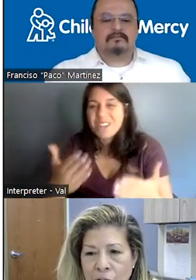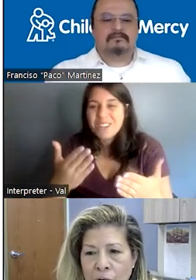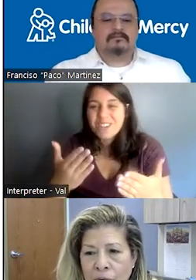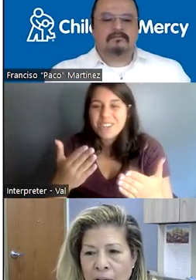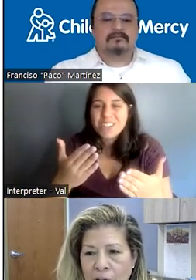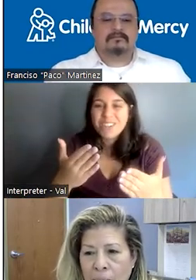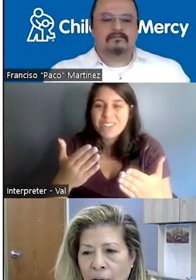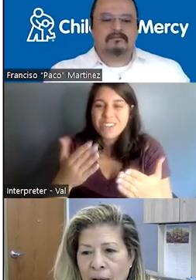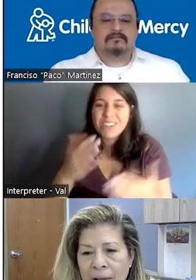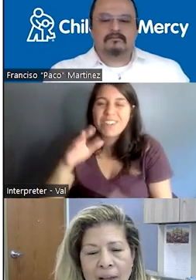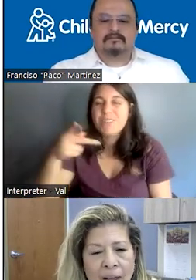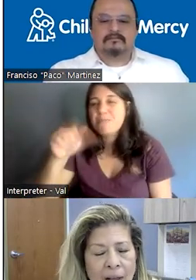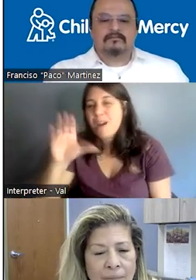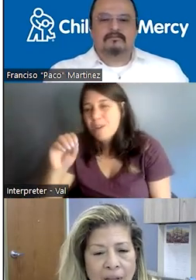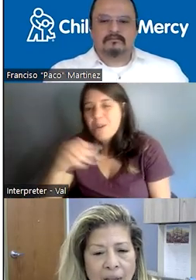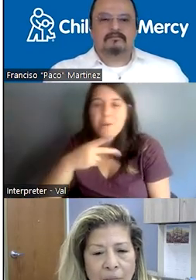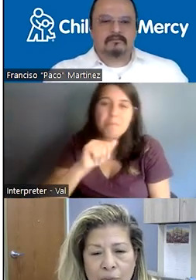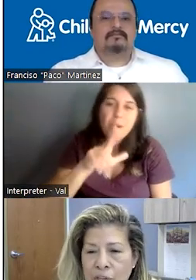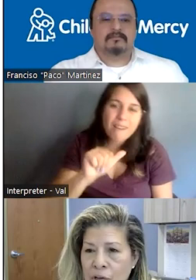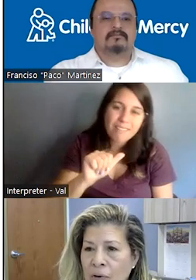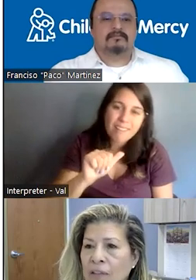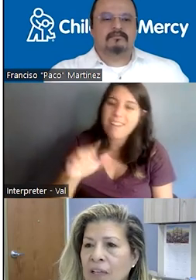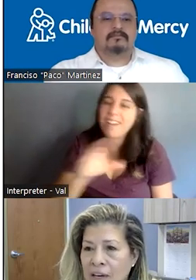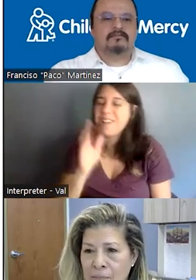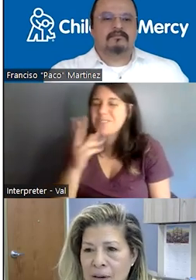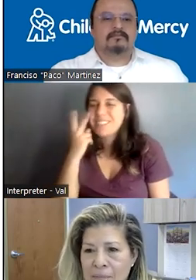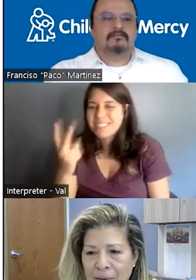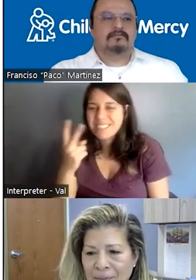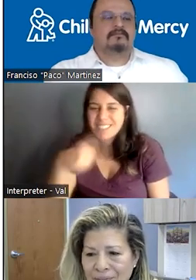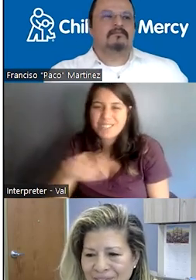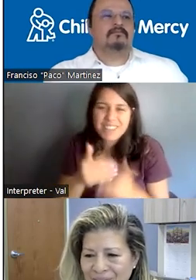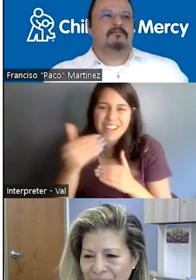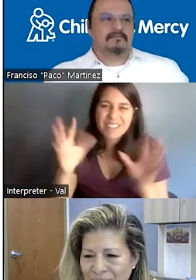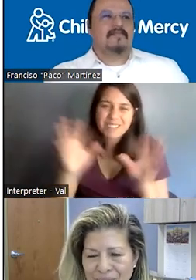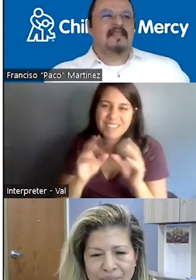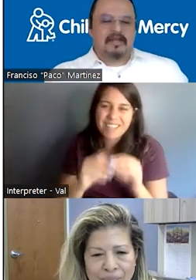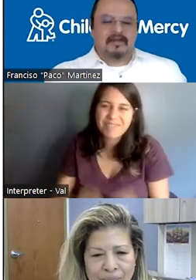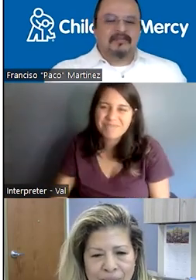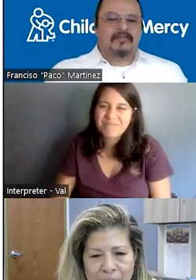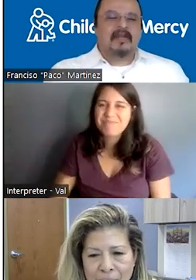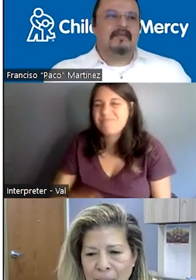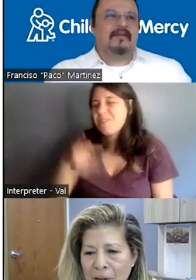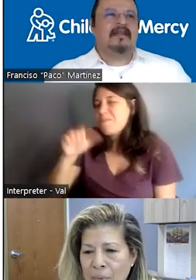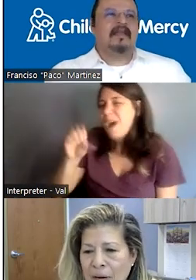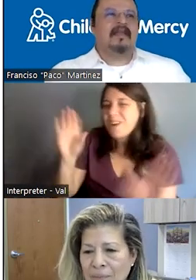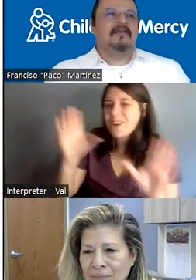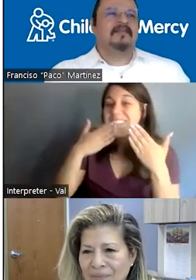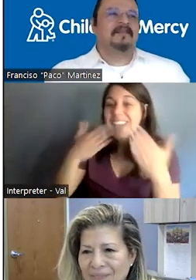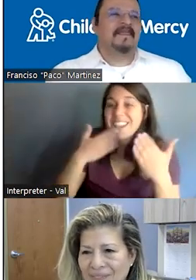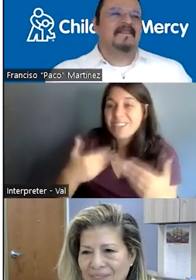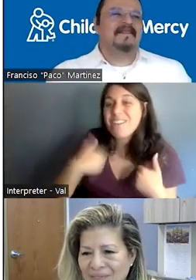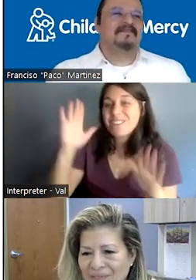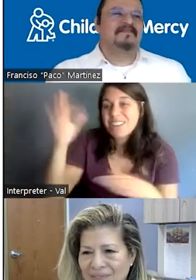Francisco. Thank you, Paula. And we'll see you at the next meeting, Paco. Thank you. Have a great day.